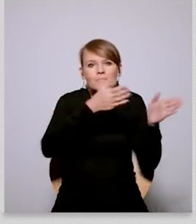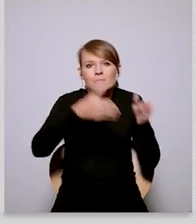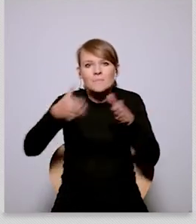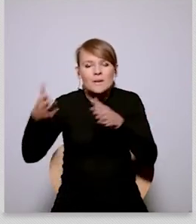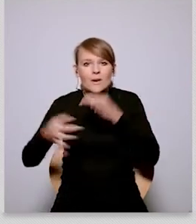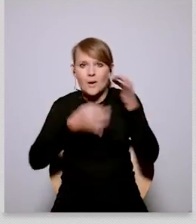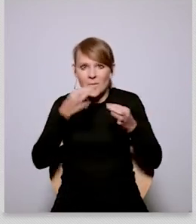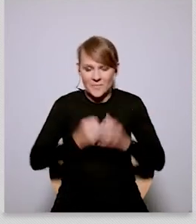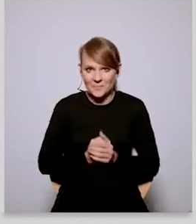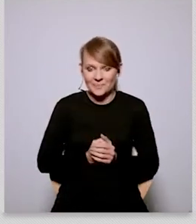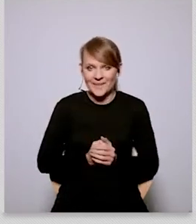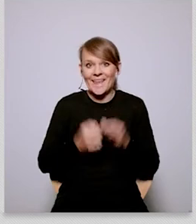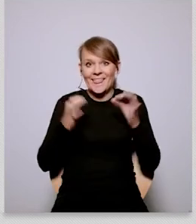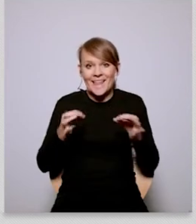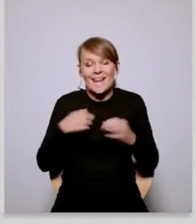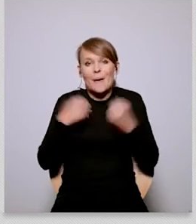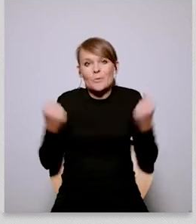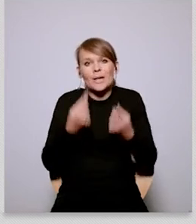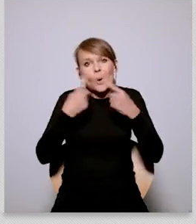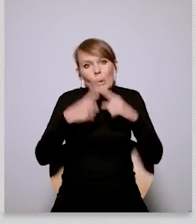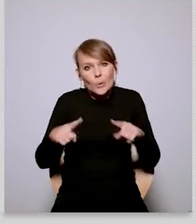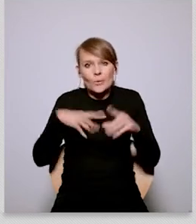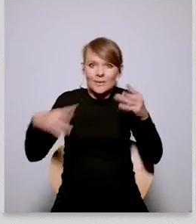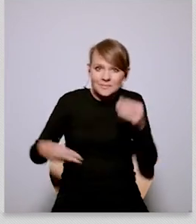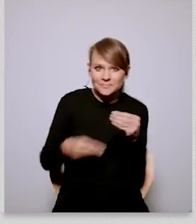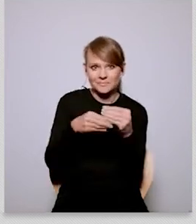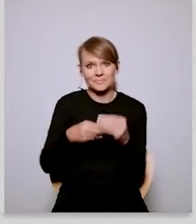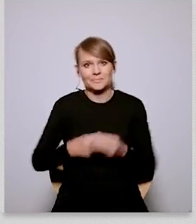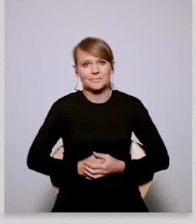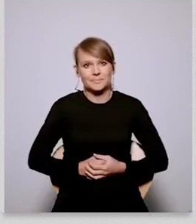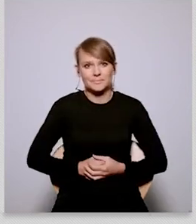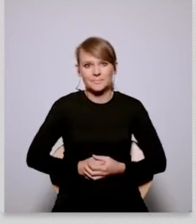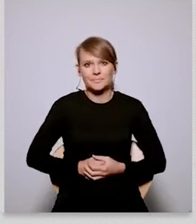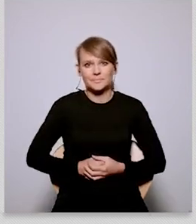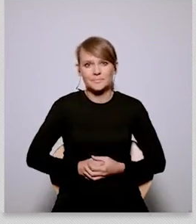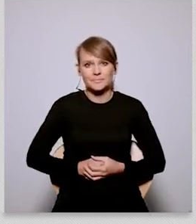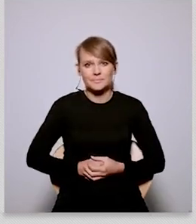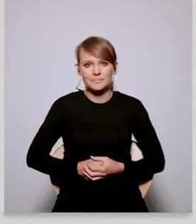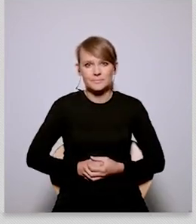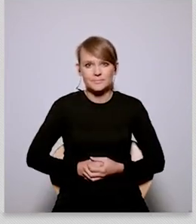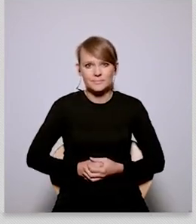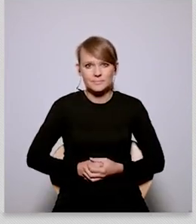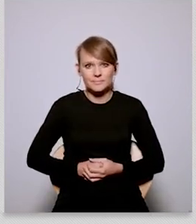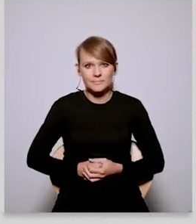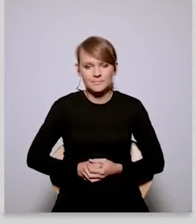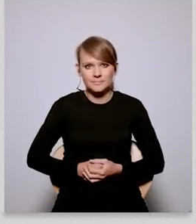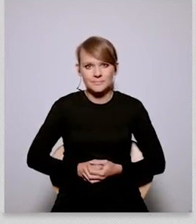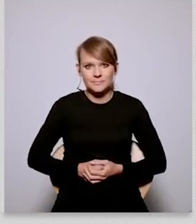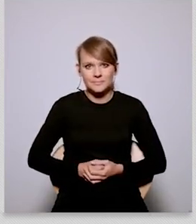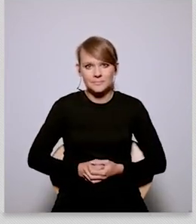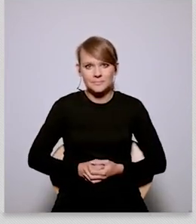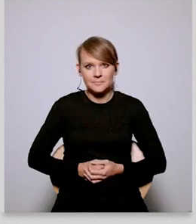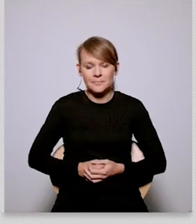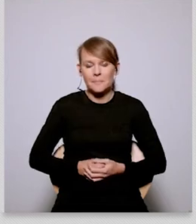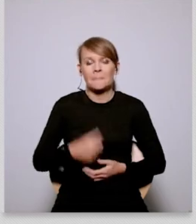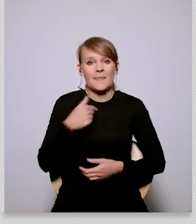um and uh sort of just my starting point is that uh like everybody else um on uh on on this panel